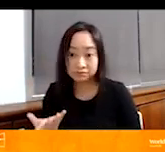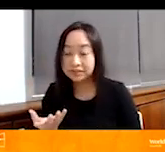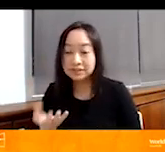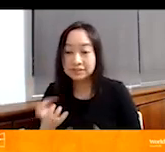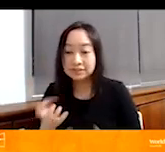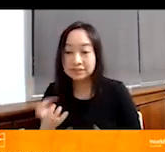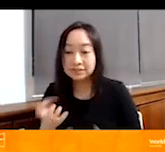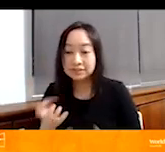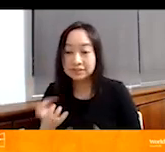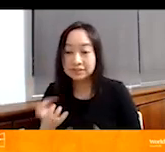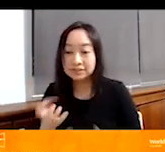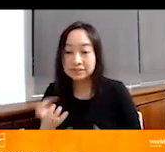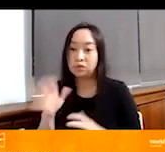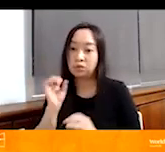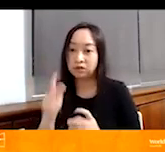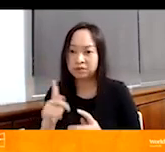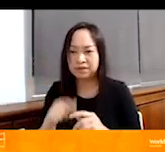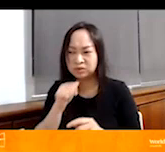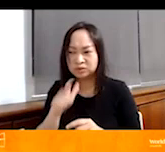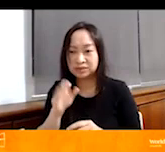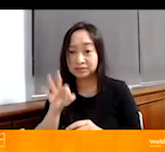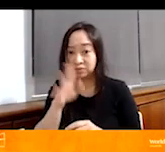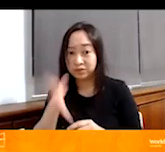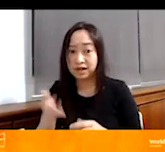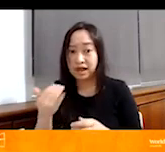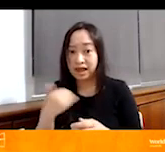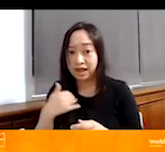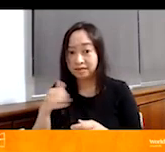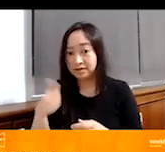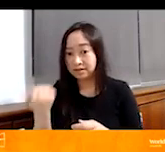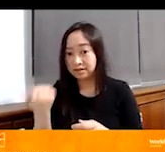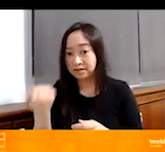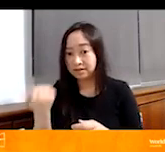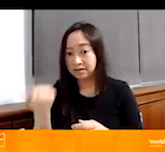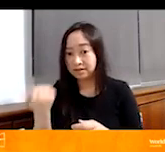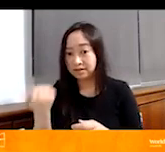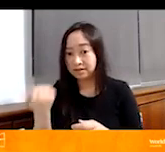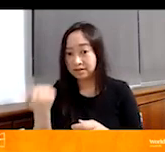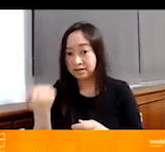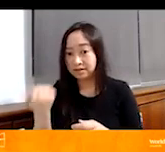she's okay now about if there's going to be any long-term implications from that.